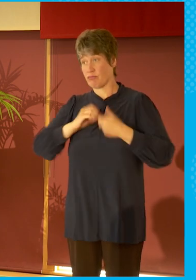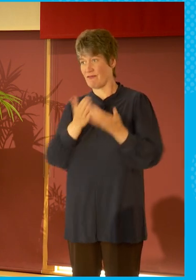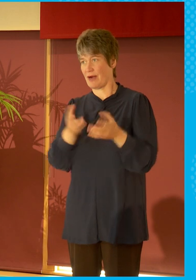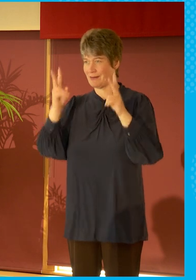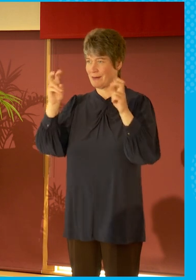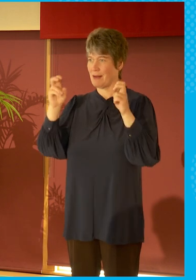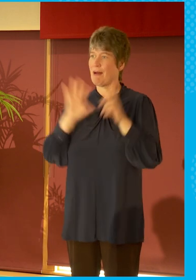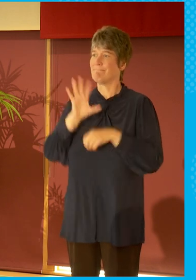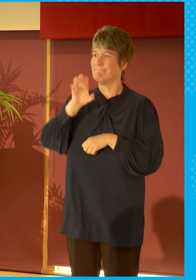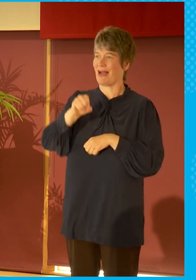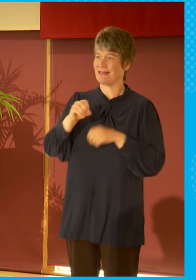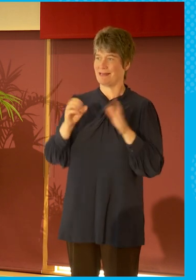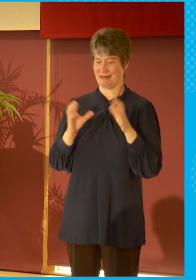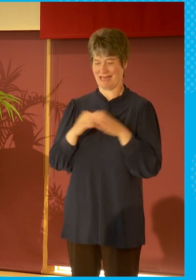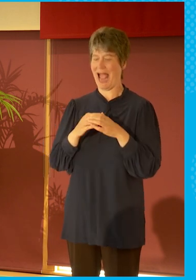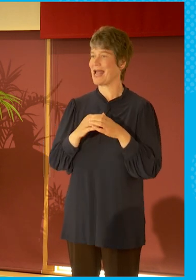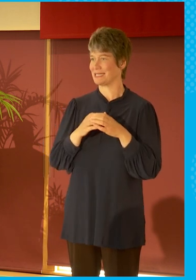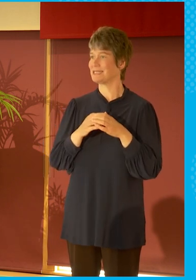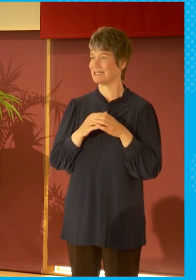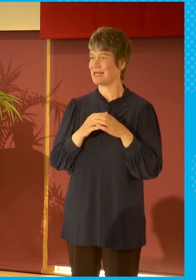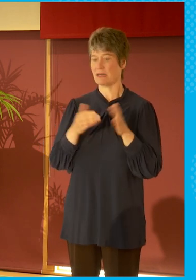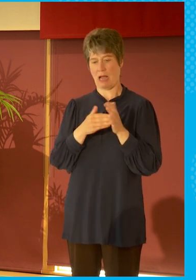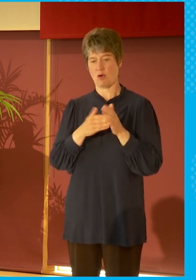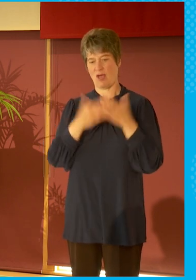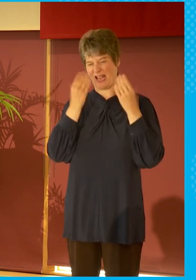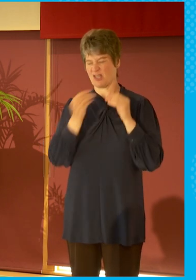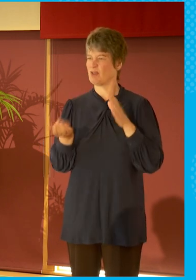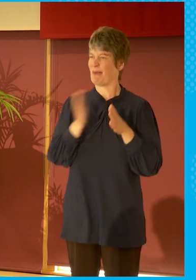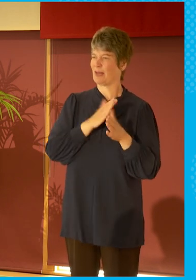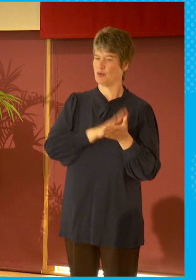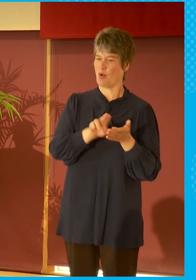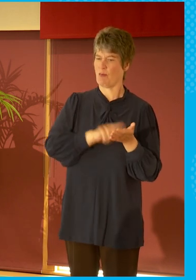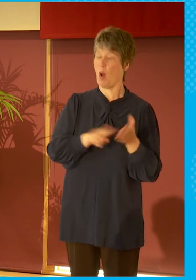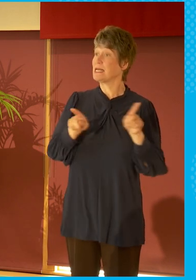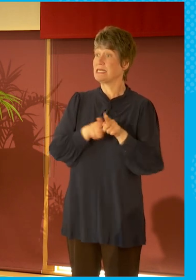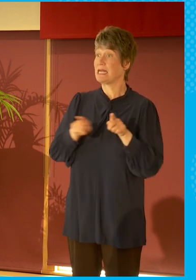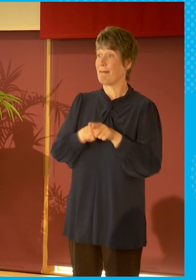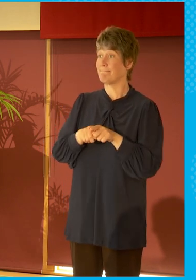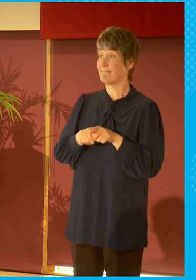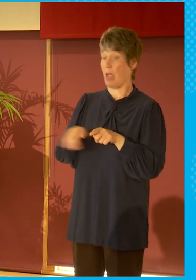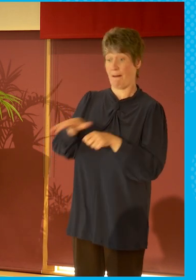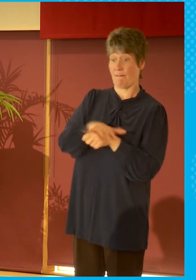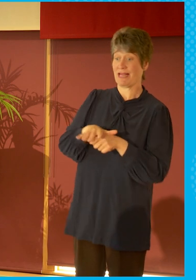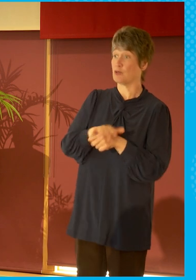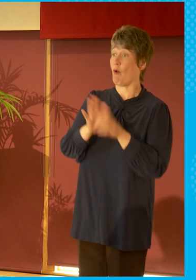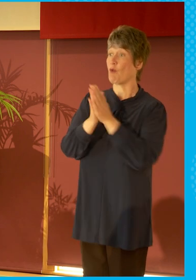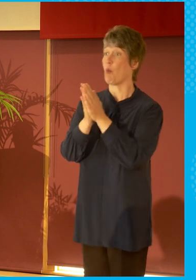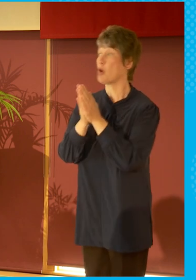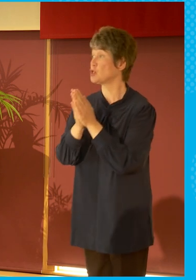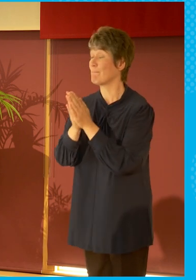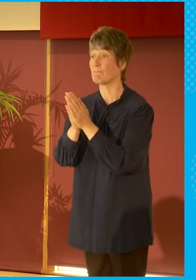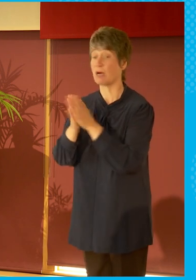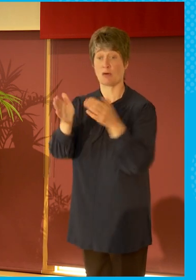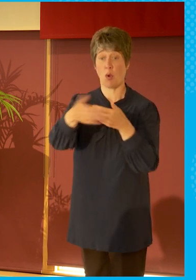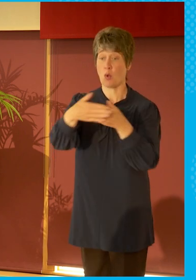education has returned much more to normal. Also, when places of worship were closed, the BBC went into churches, to mosques, to synagogues